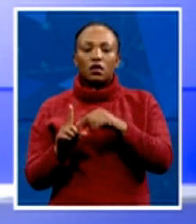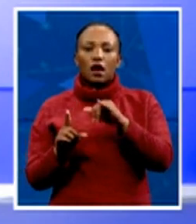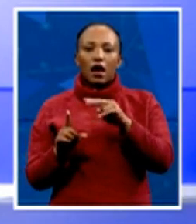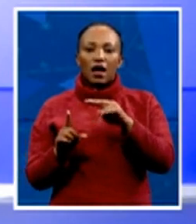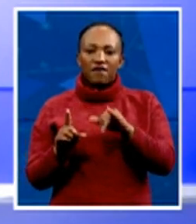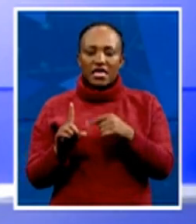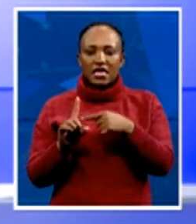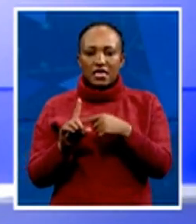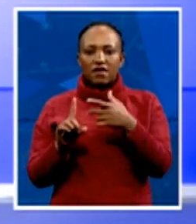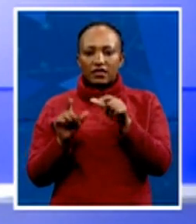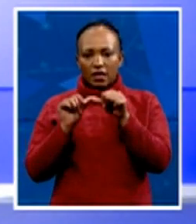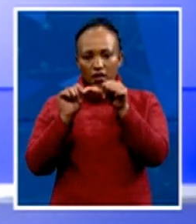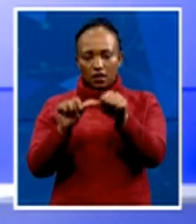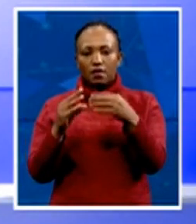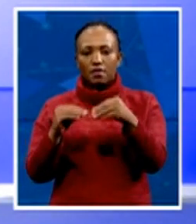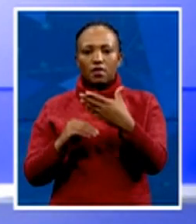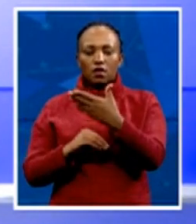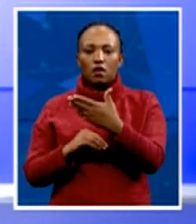hometown of Gabecha, where she will be laid to rest.